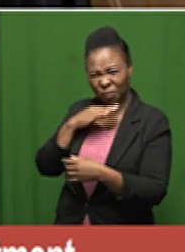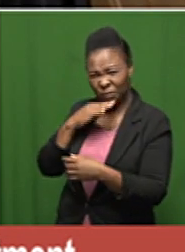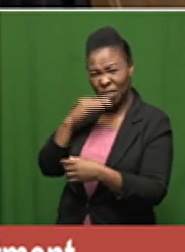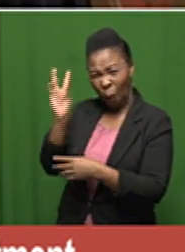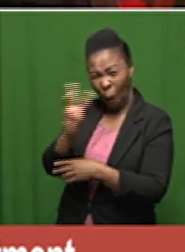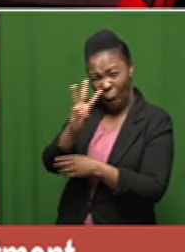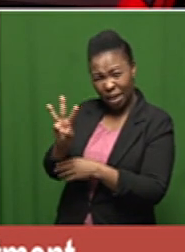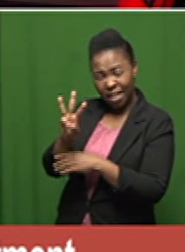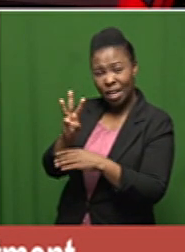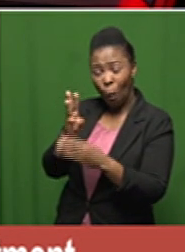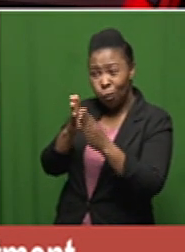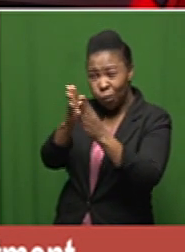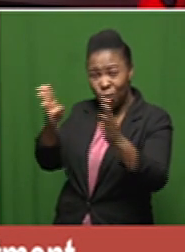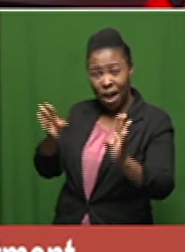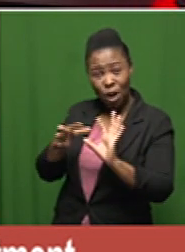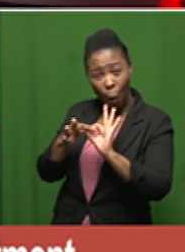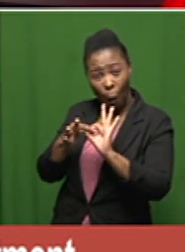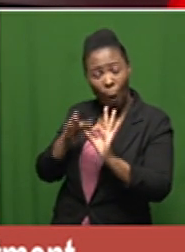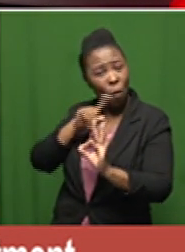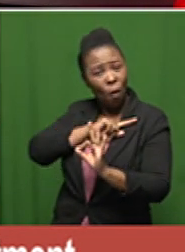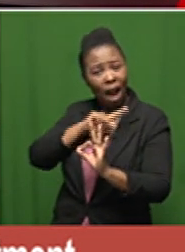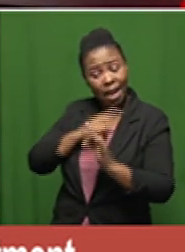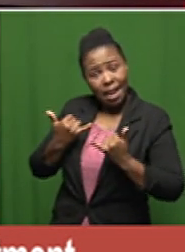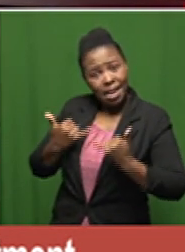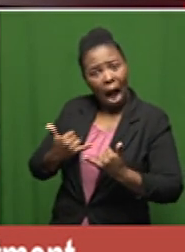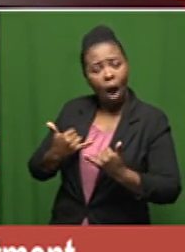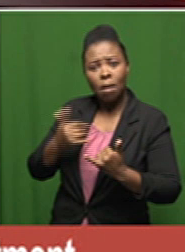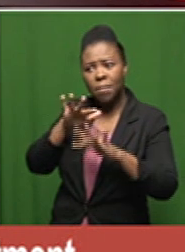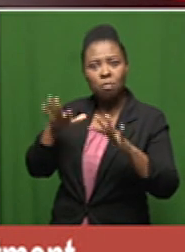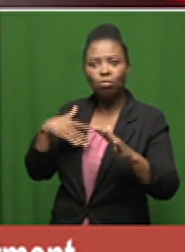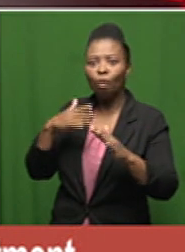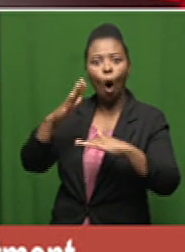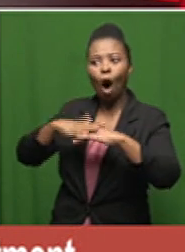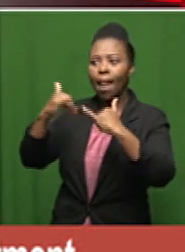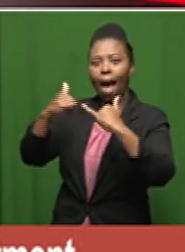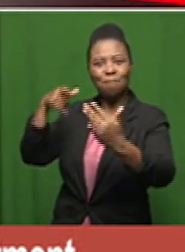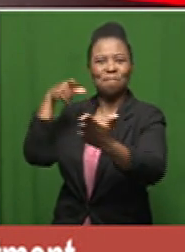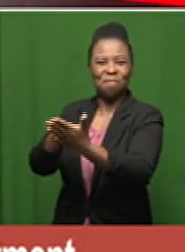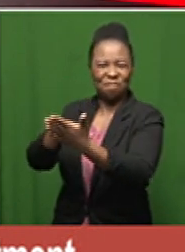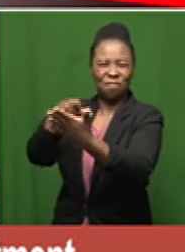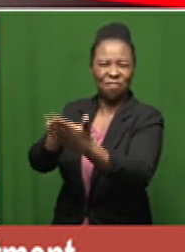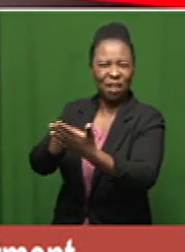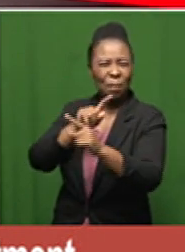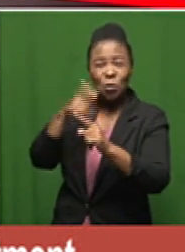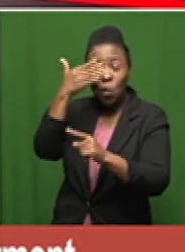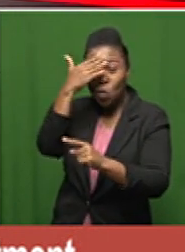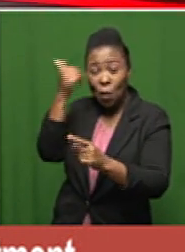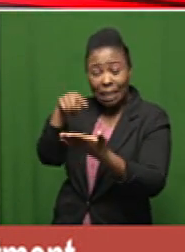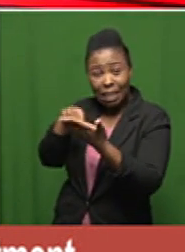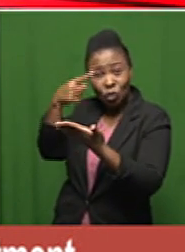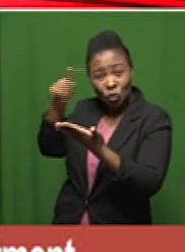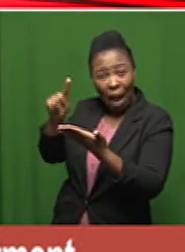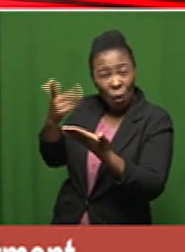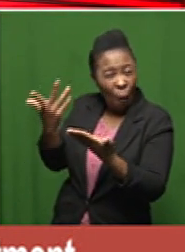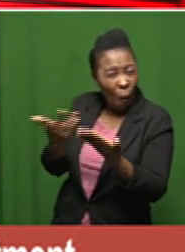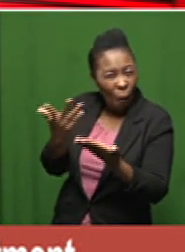people at home because nowadays you can buy almost anything online and you don't even know if you're getting the right drug there